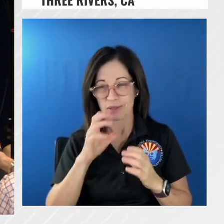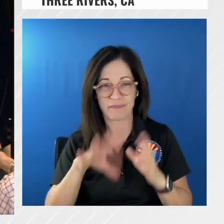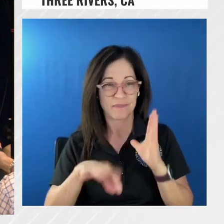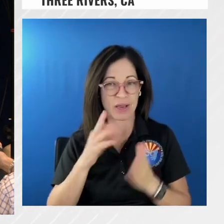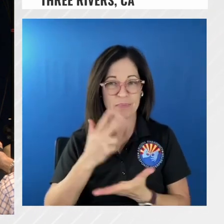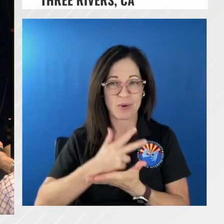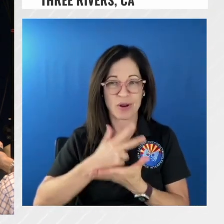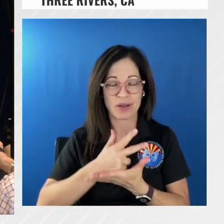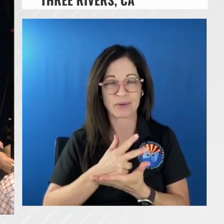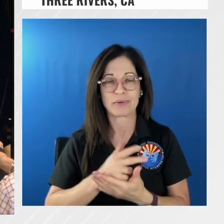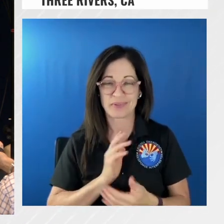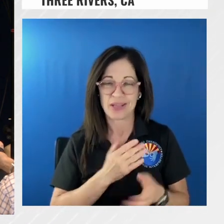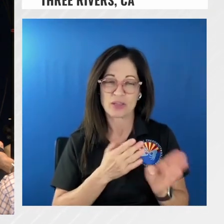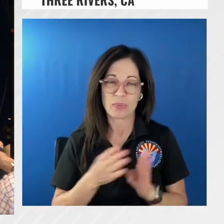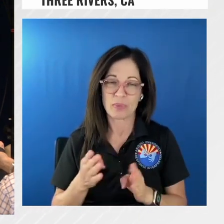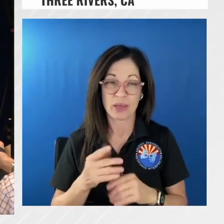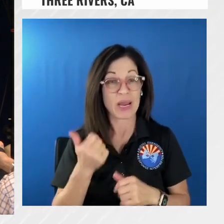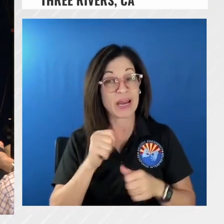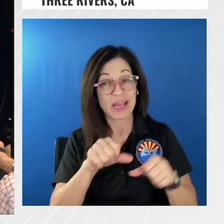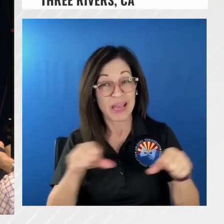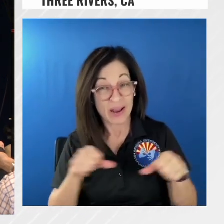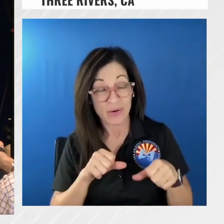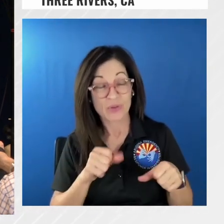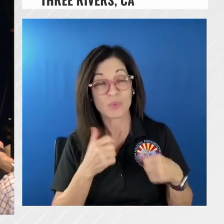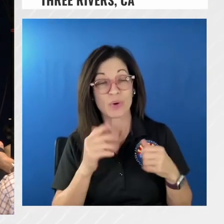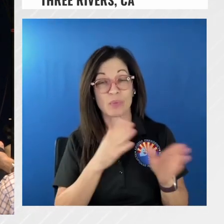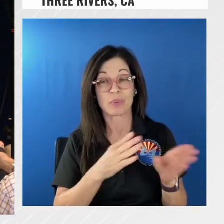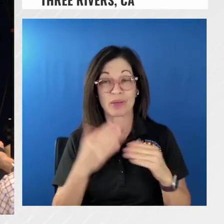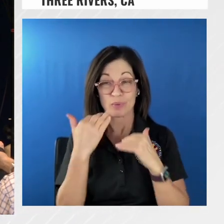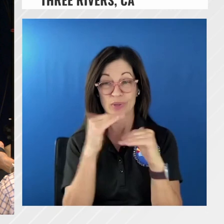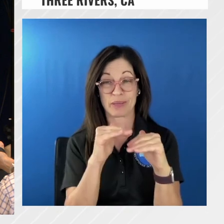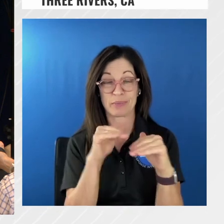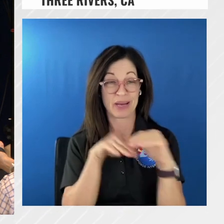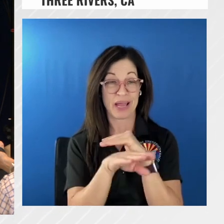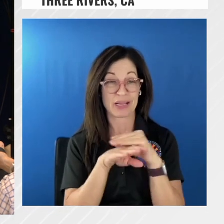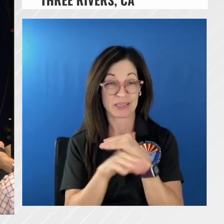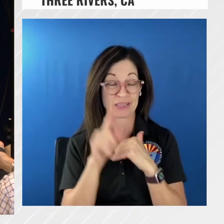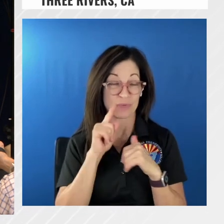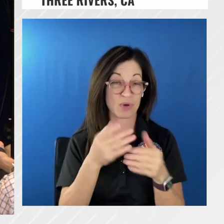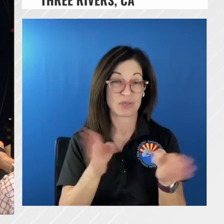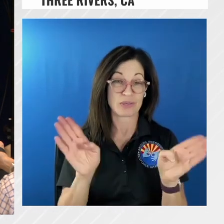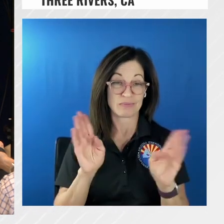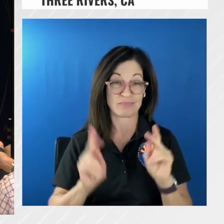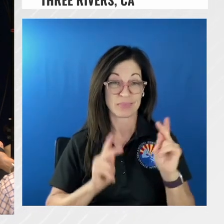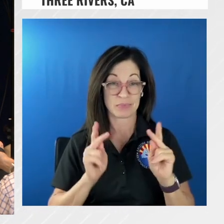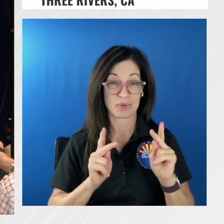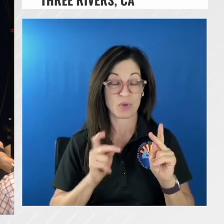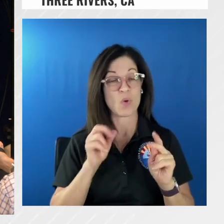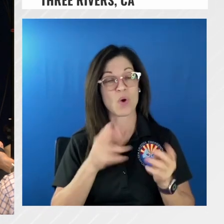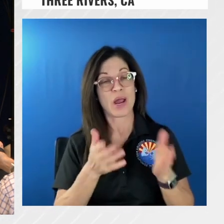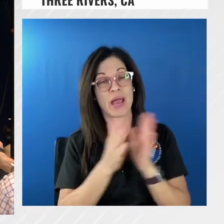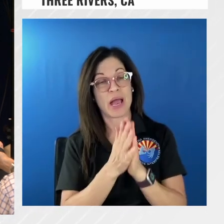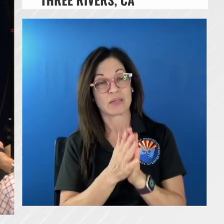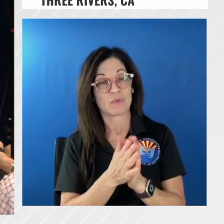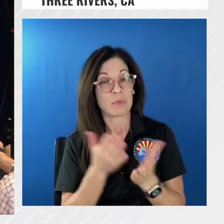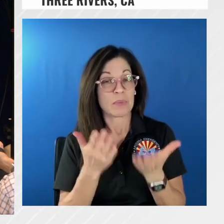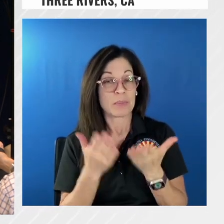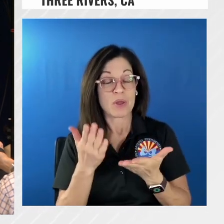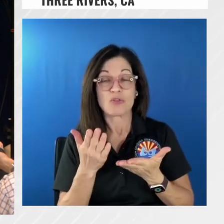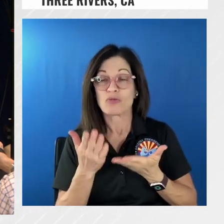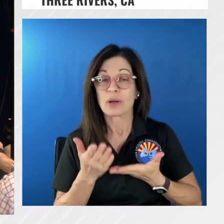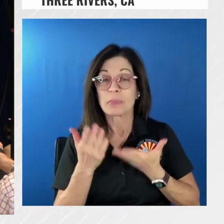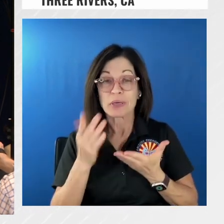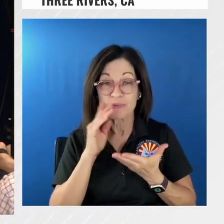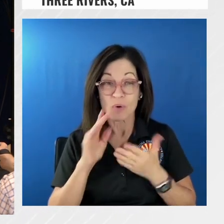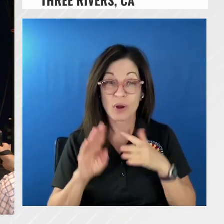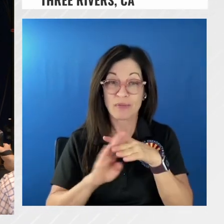any areas that we plan to have limit access to the public or we ask for a possible recommendation for an evacuation goes through